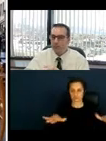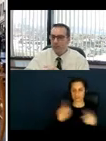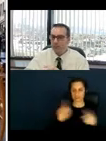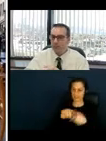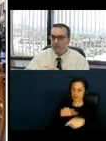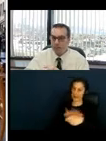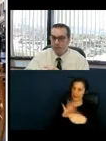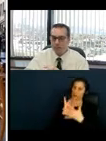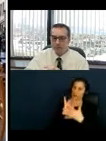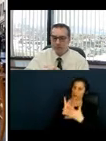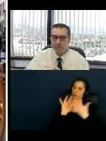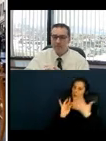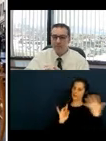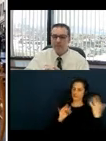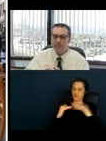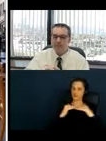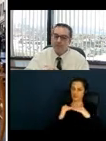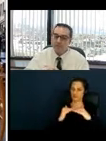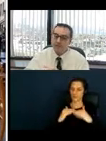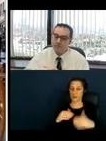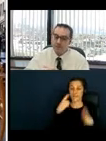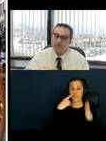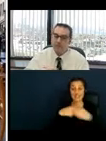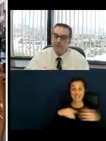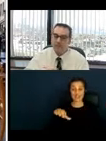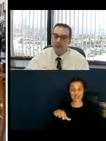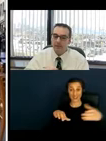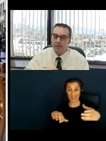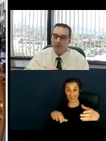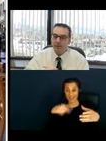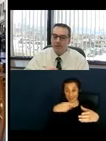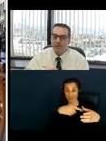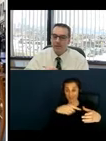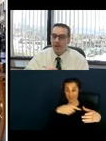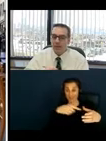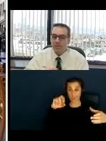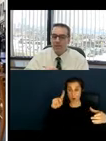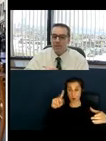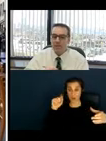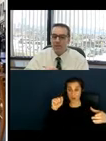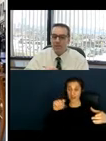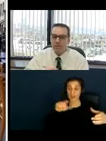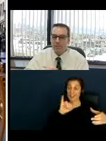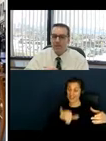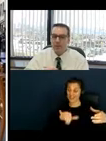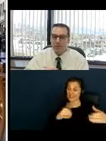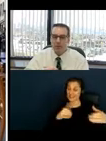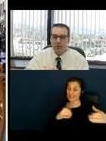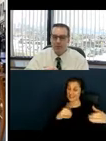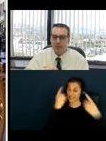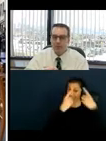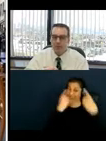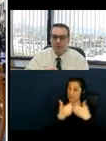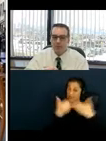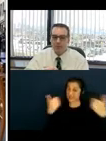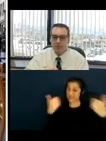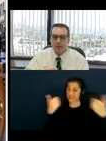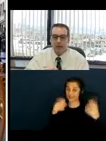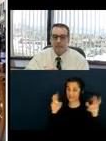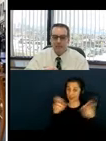location considered separate from the adjacent on sidewalk location